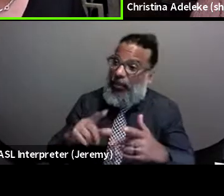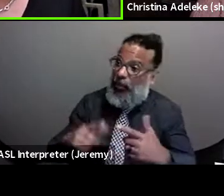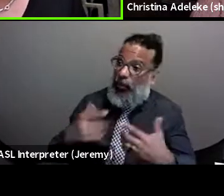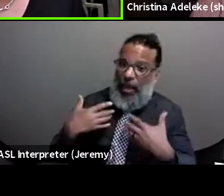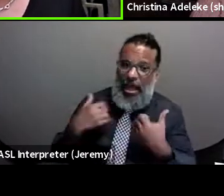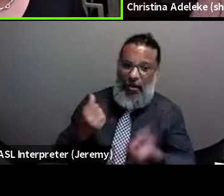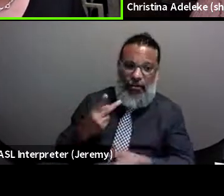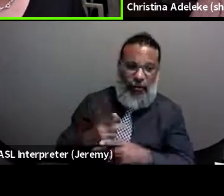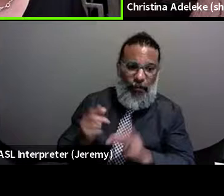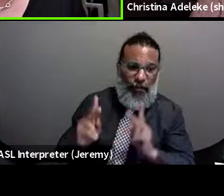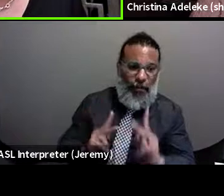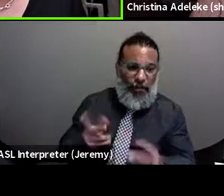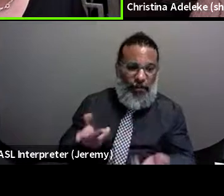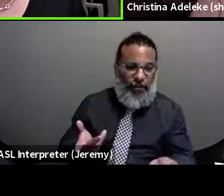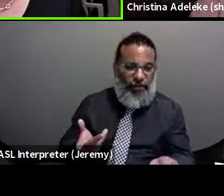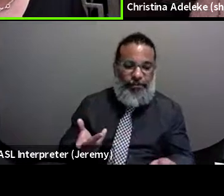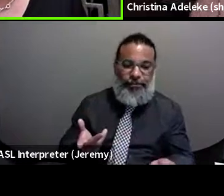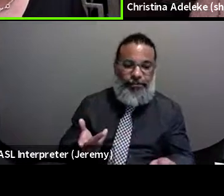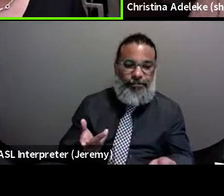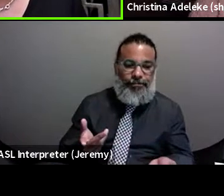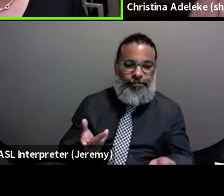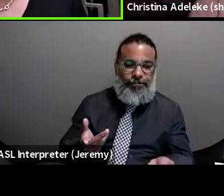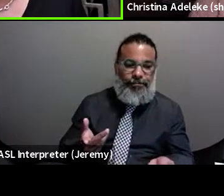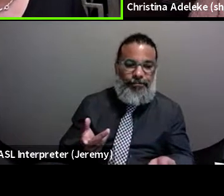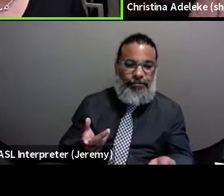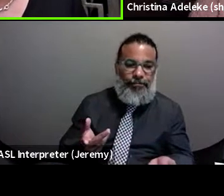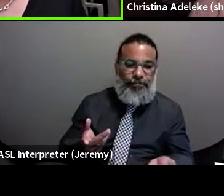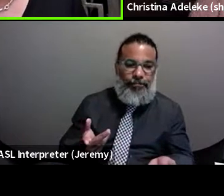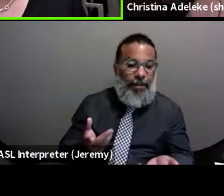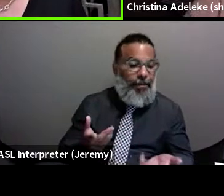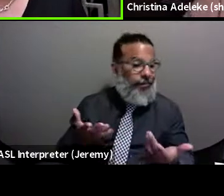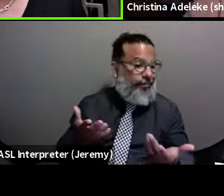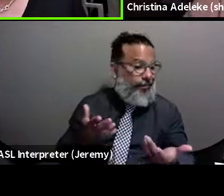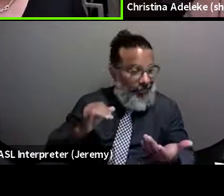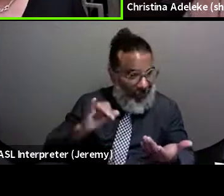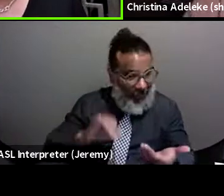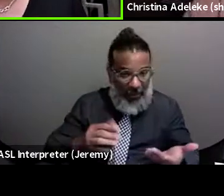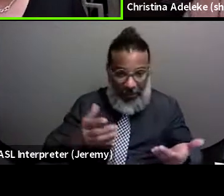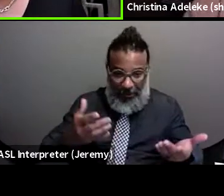that's, you know, it is what it is.